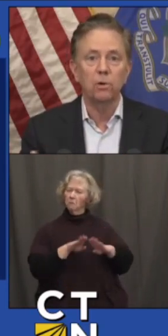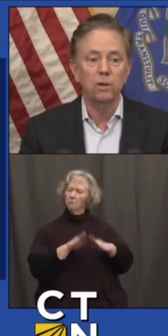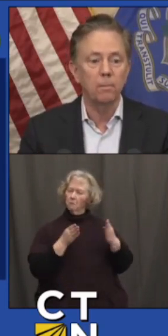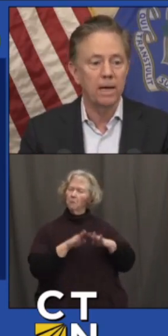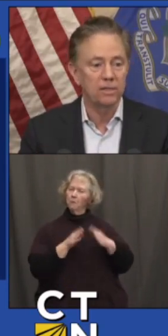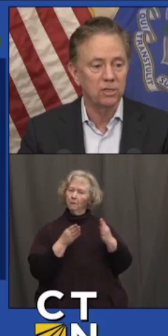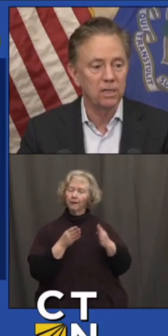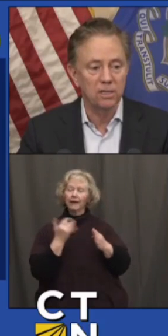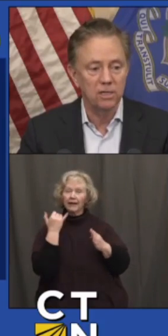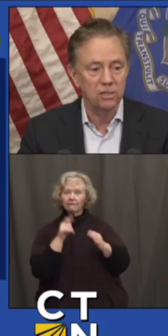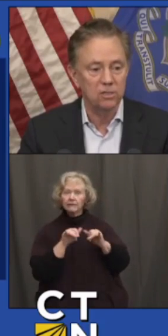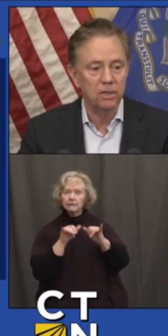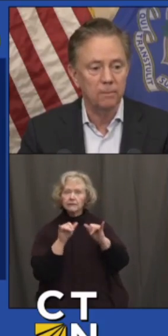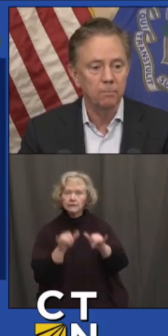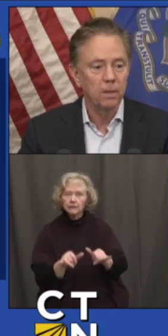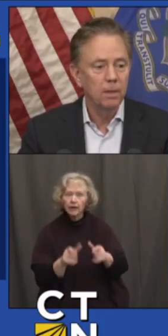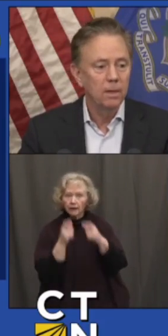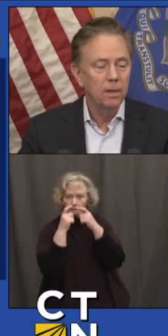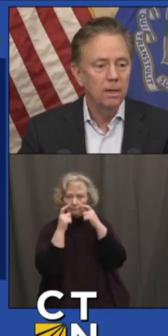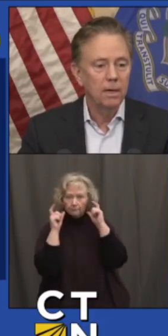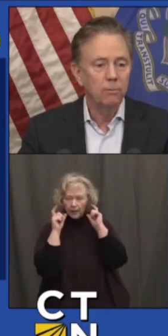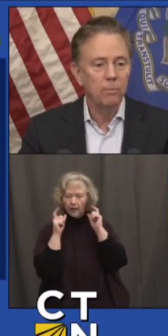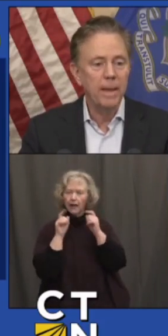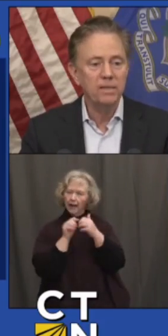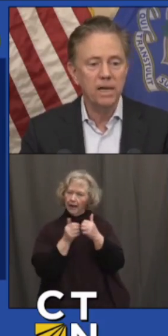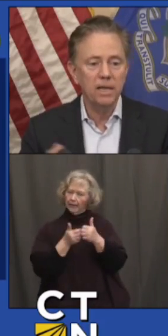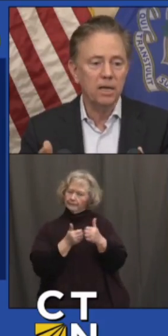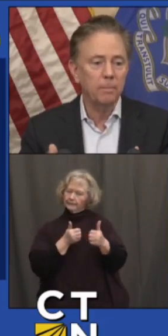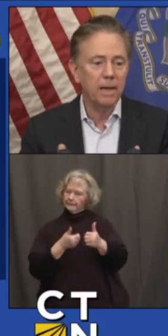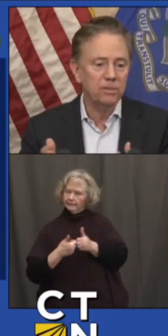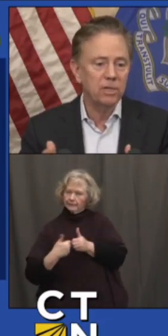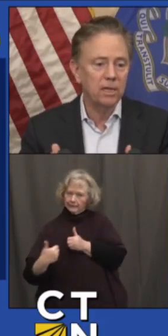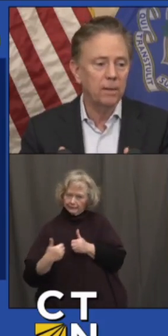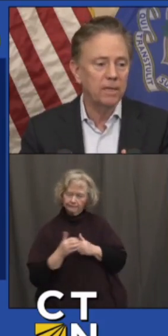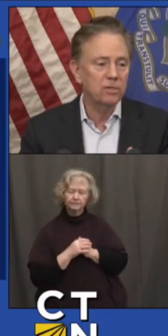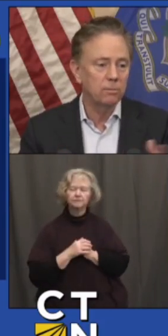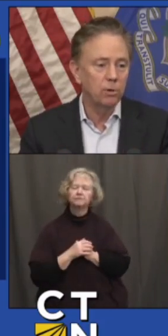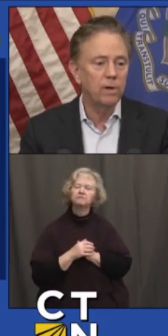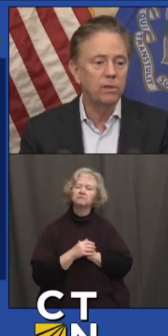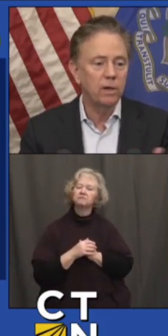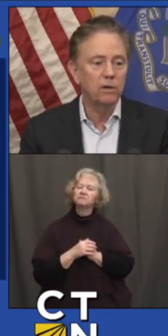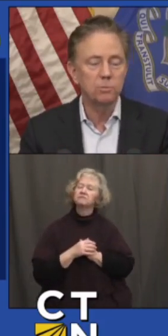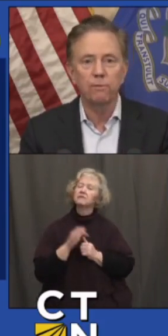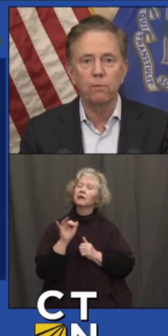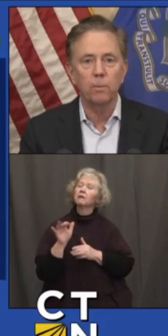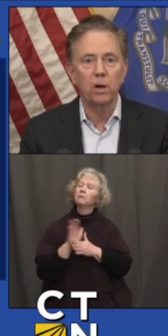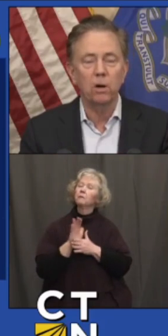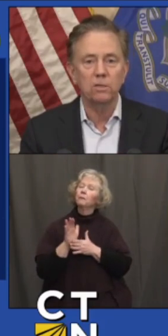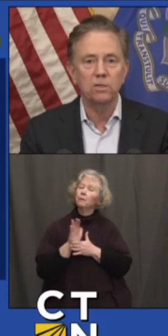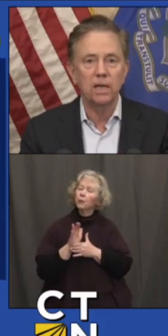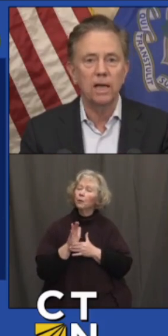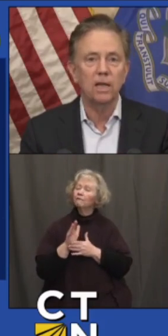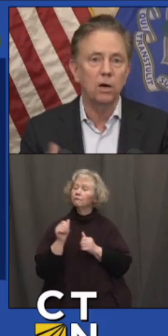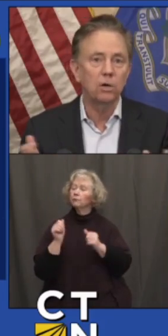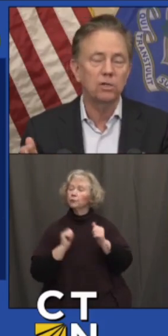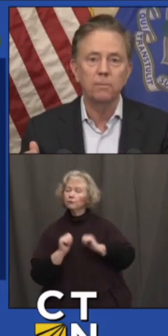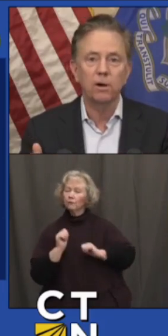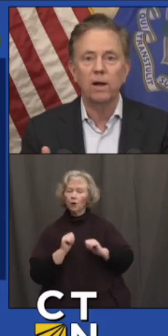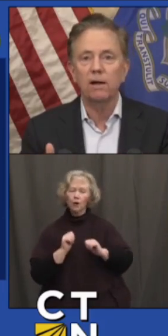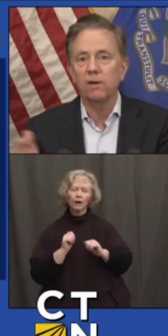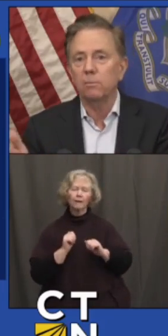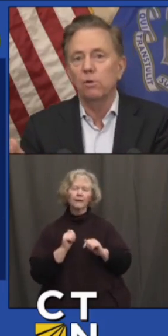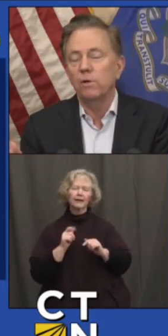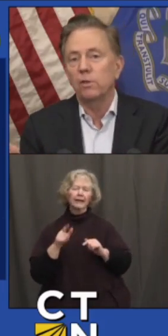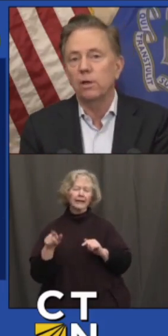provided you wear the mask and the distancing. We're maintaining the capacity limits in movie theaters, performing arts, again, a younger